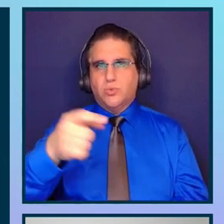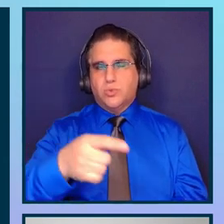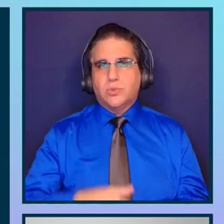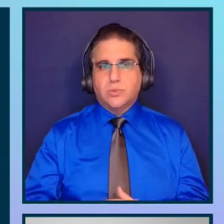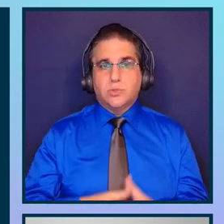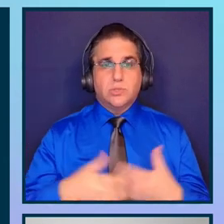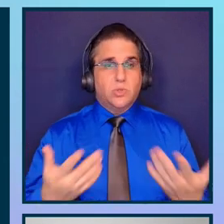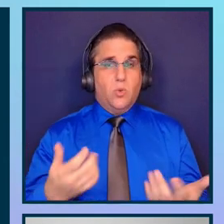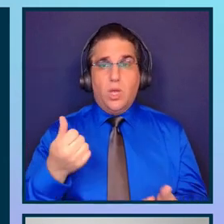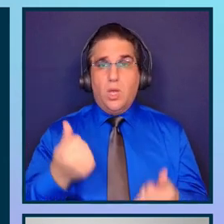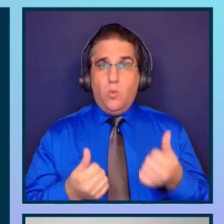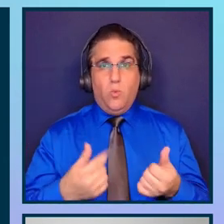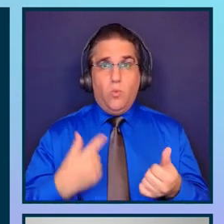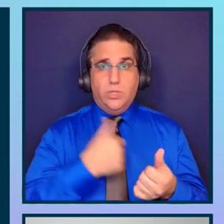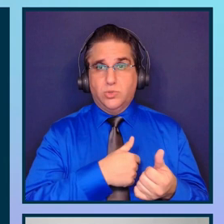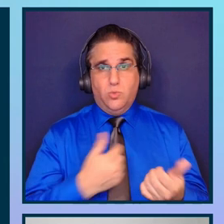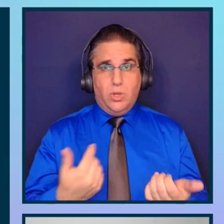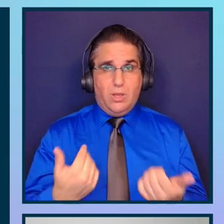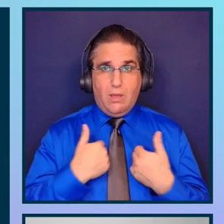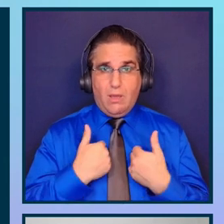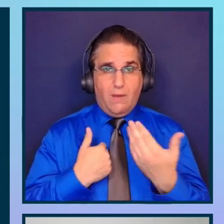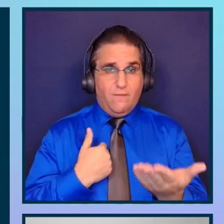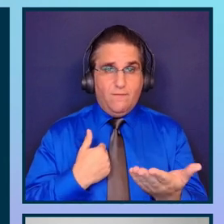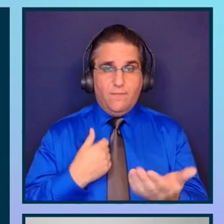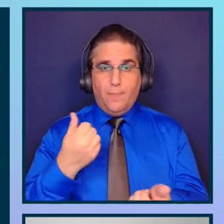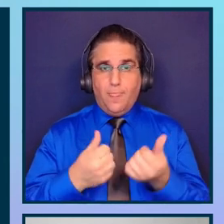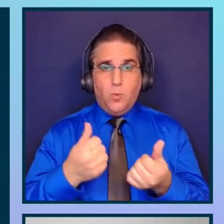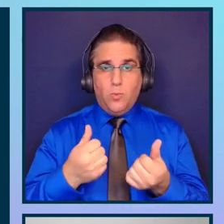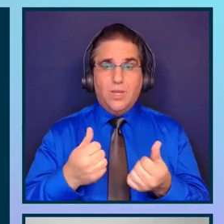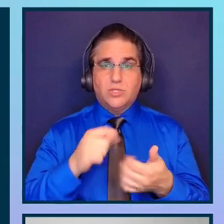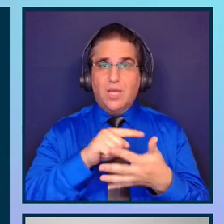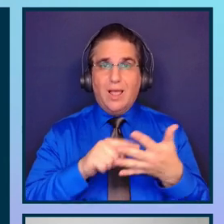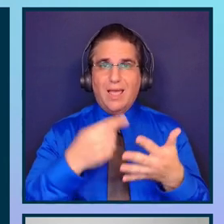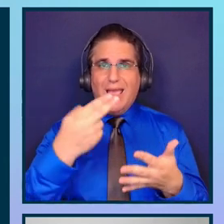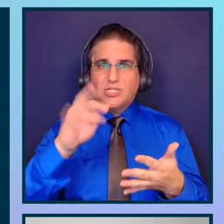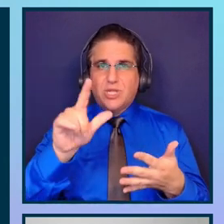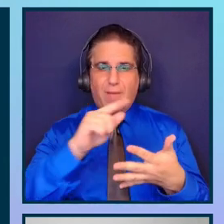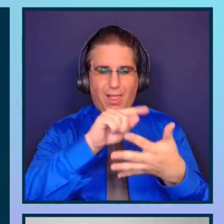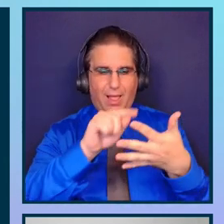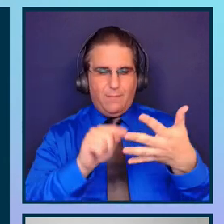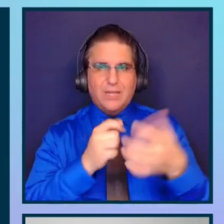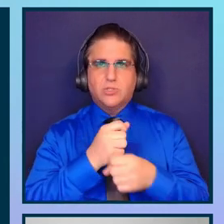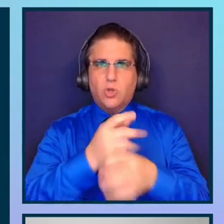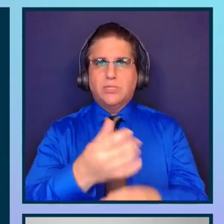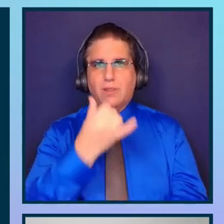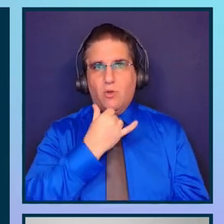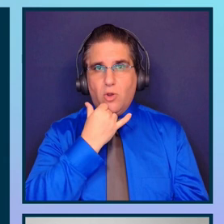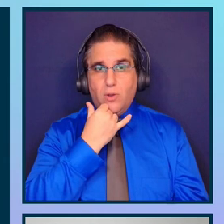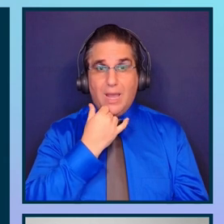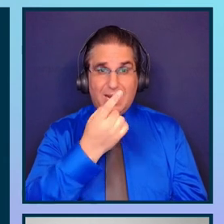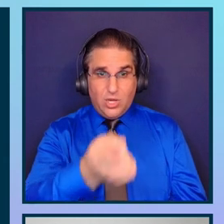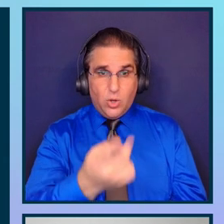error are we having? Which HTML element is provoking this error? In this case, we can see as well a bit of